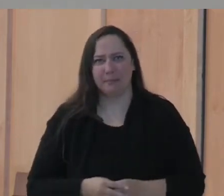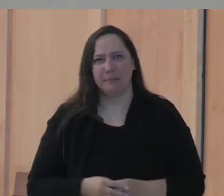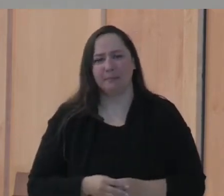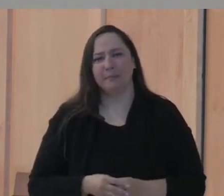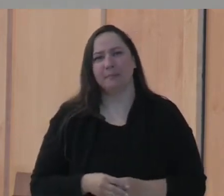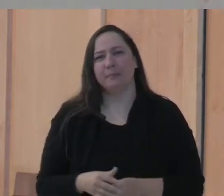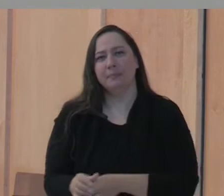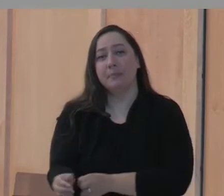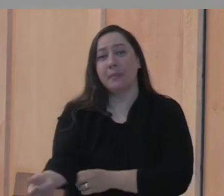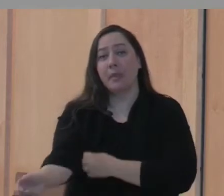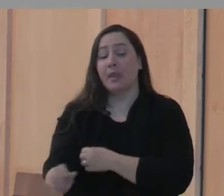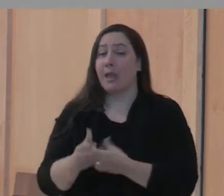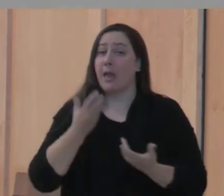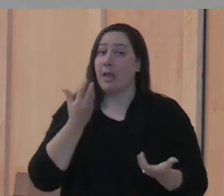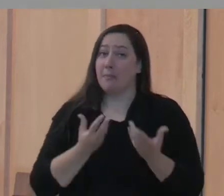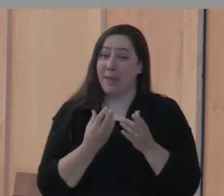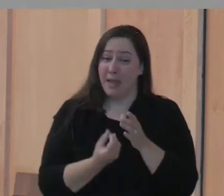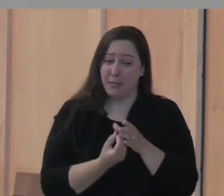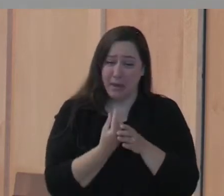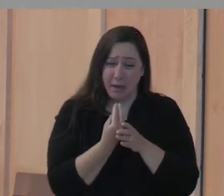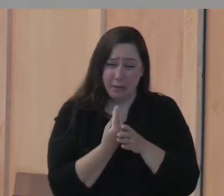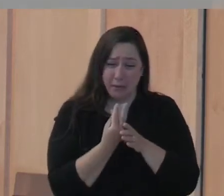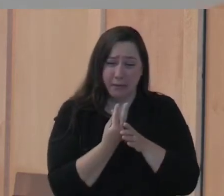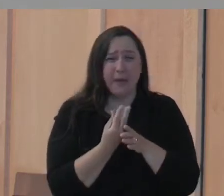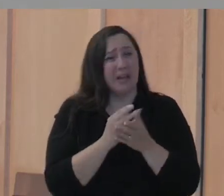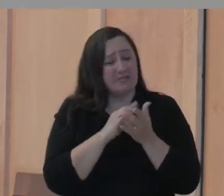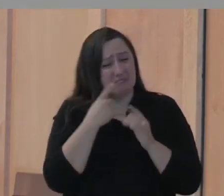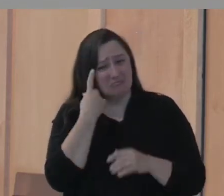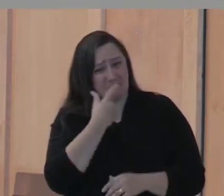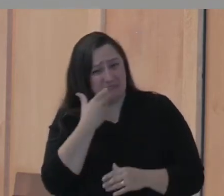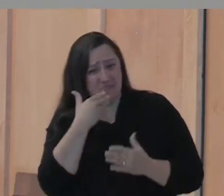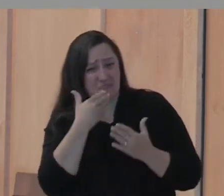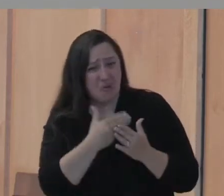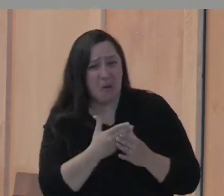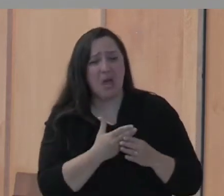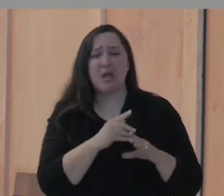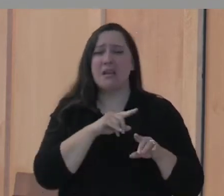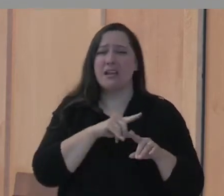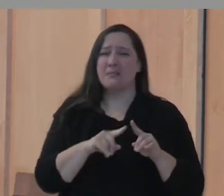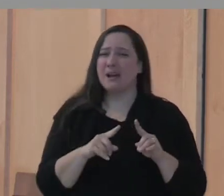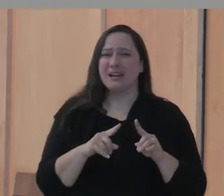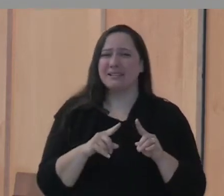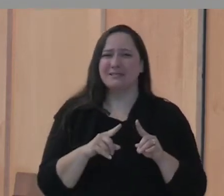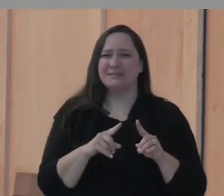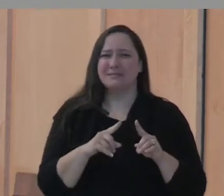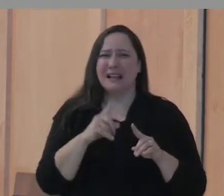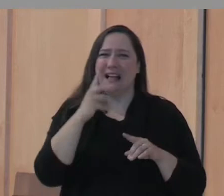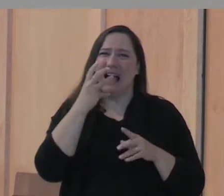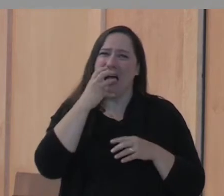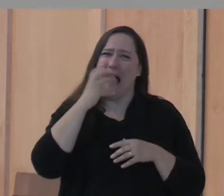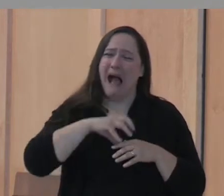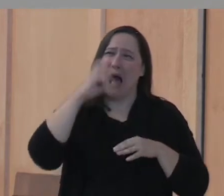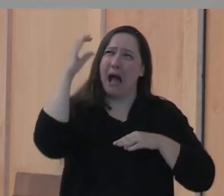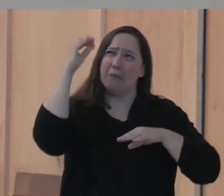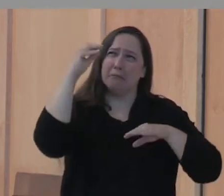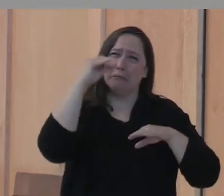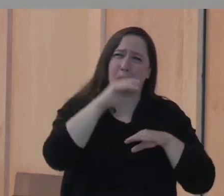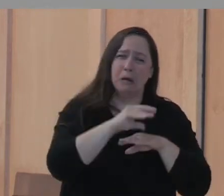And maybe that plant grows to an extent. looks good, but Jesus says, then a really hot month comes.